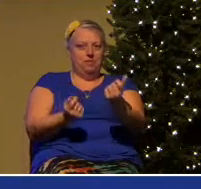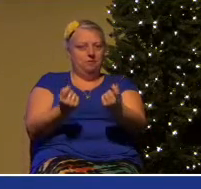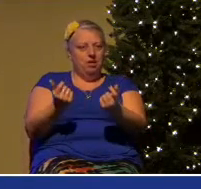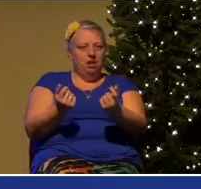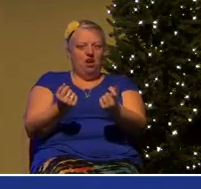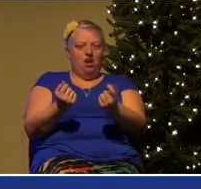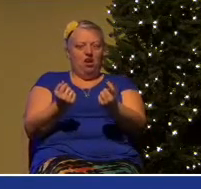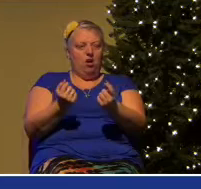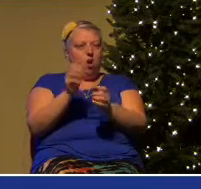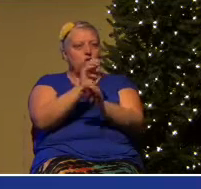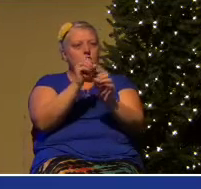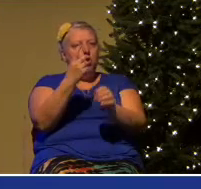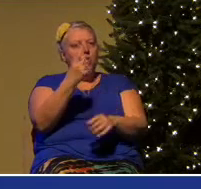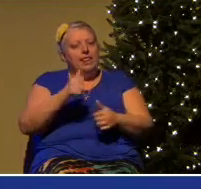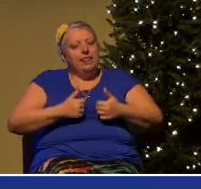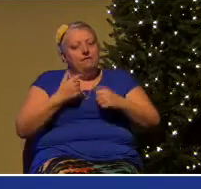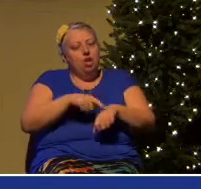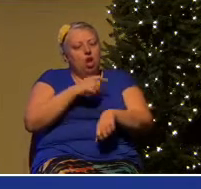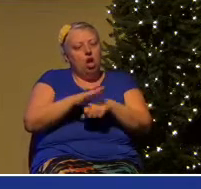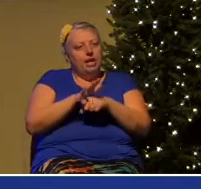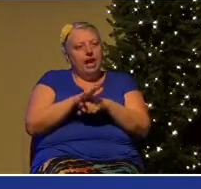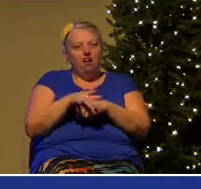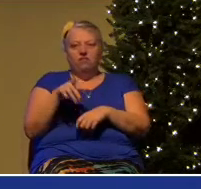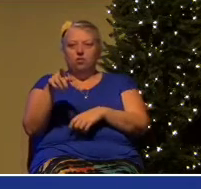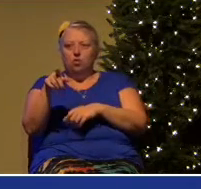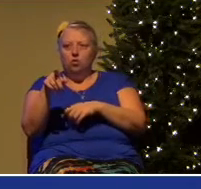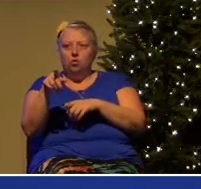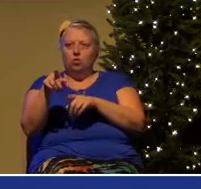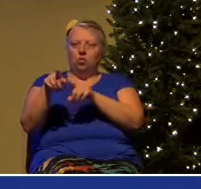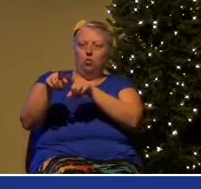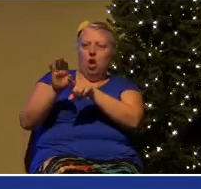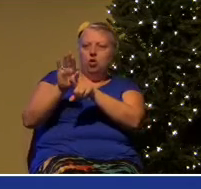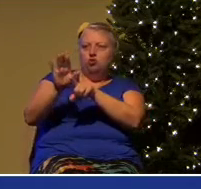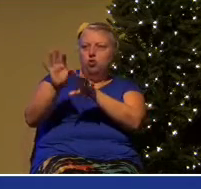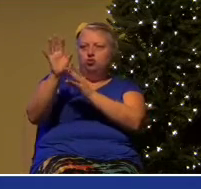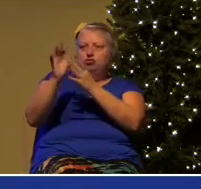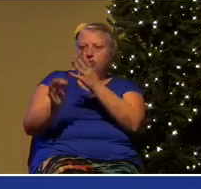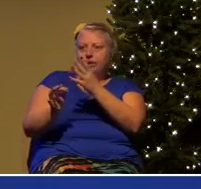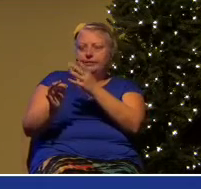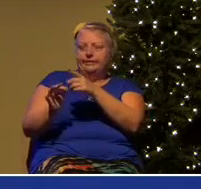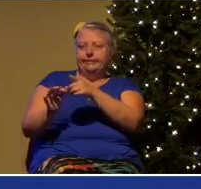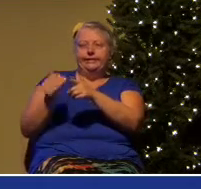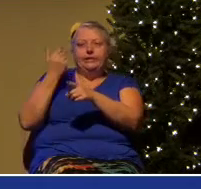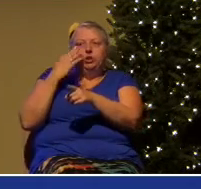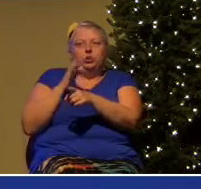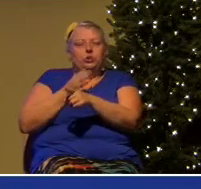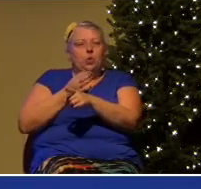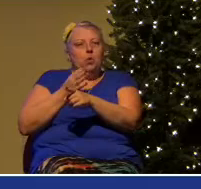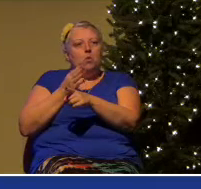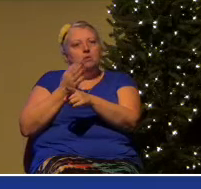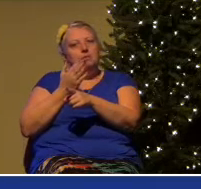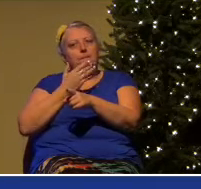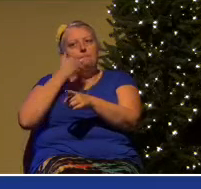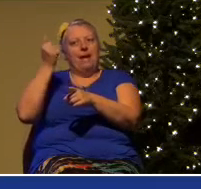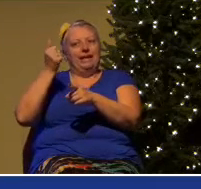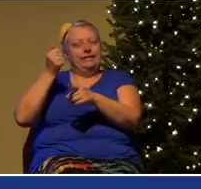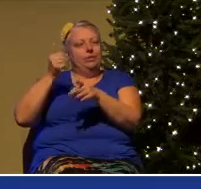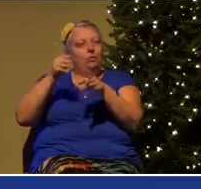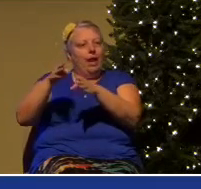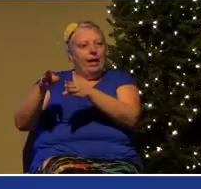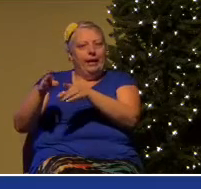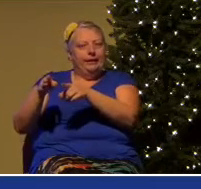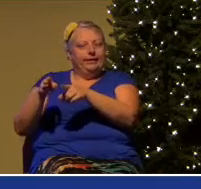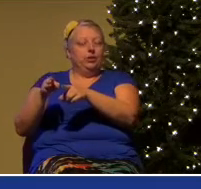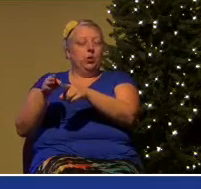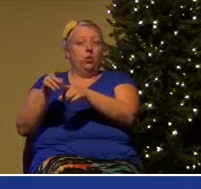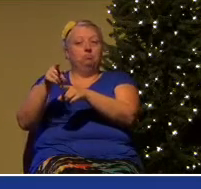of the choices that they make. You see, that's the importance of leaning on tradition. Tradition itself can be a bad